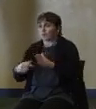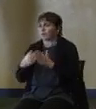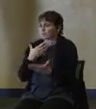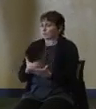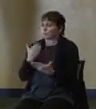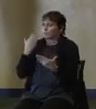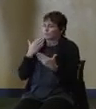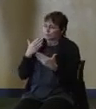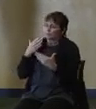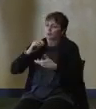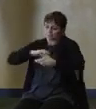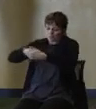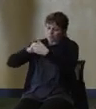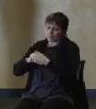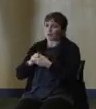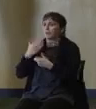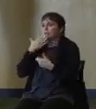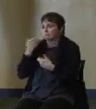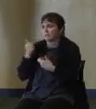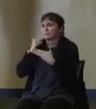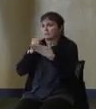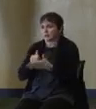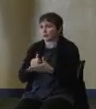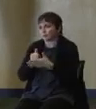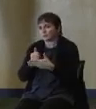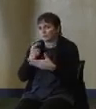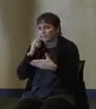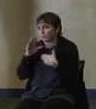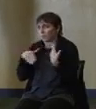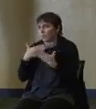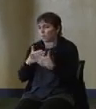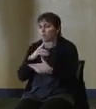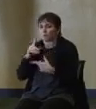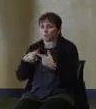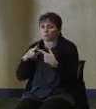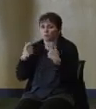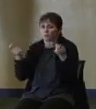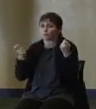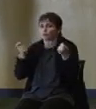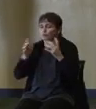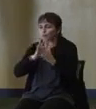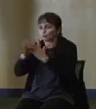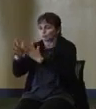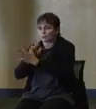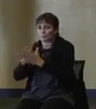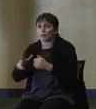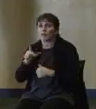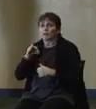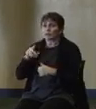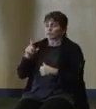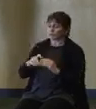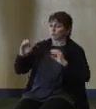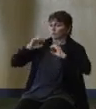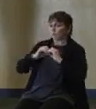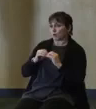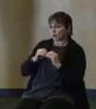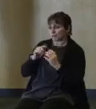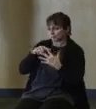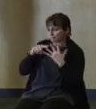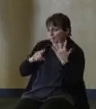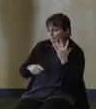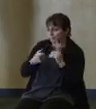best approach when we're trying to manage traffic. If you need additional information from New Jersey DOT, please go to